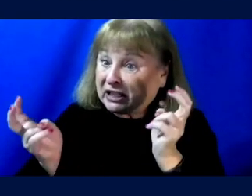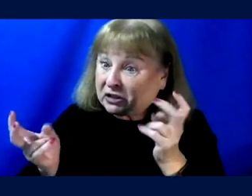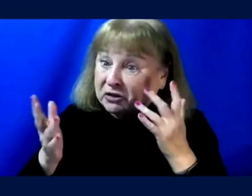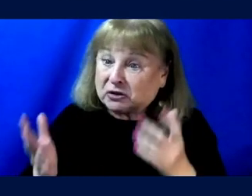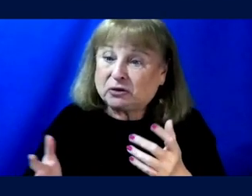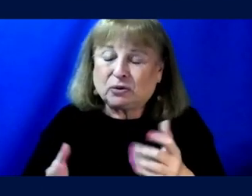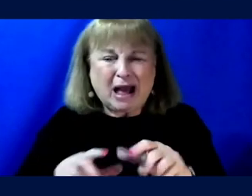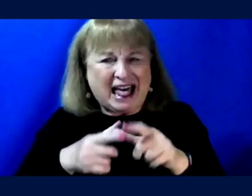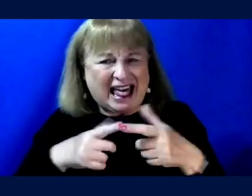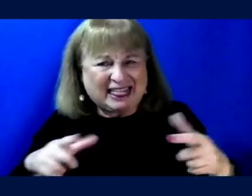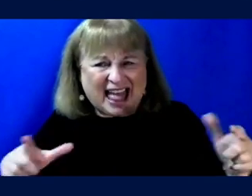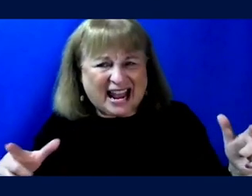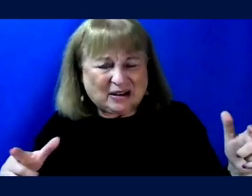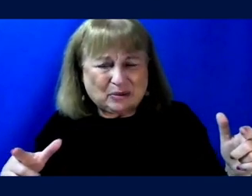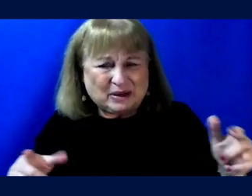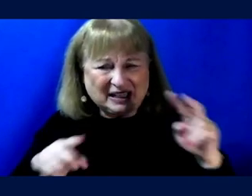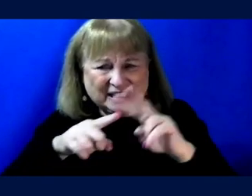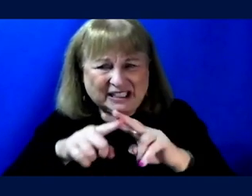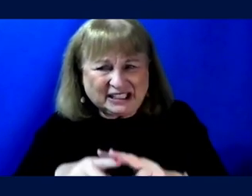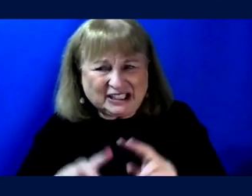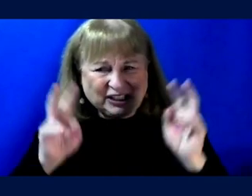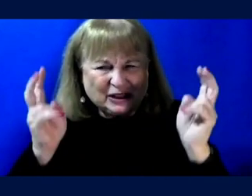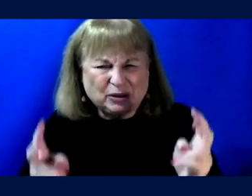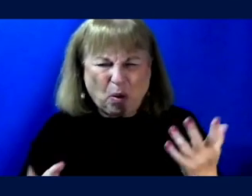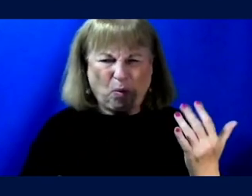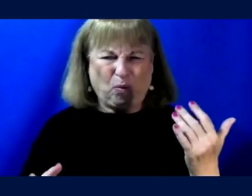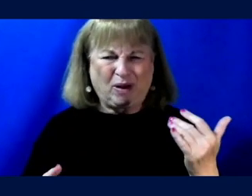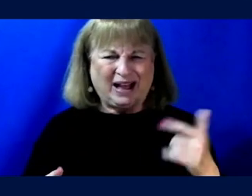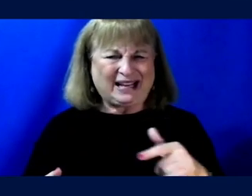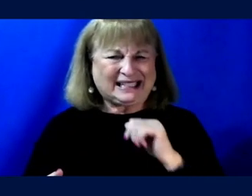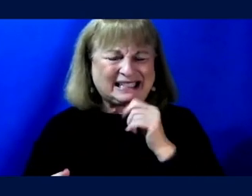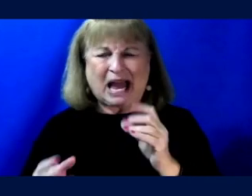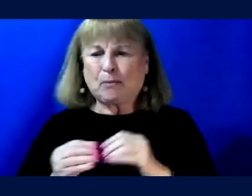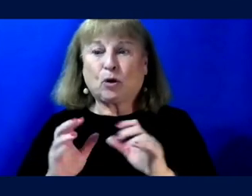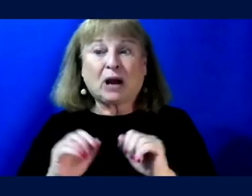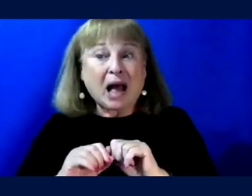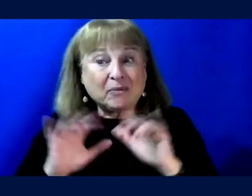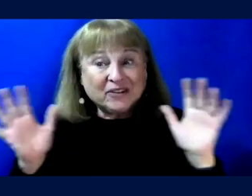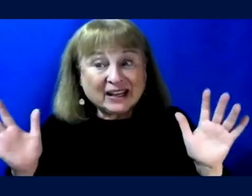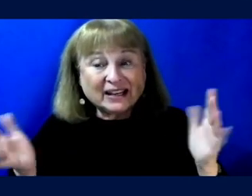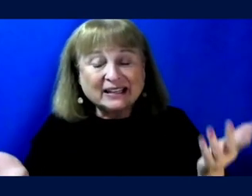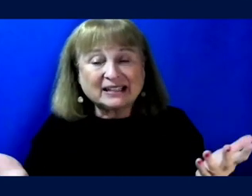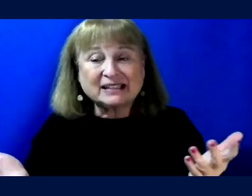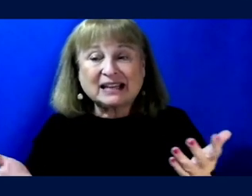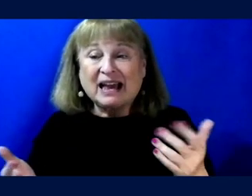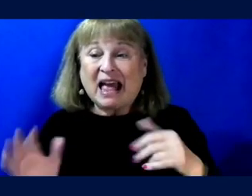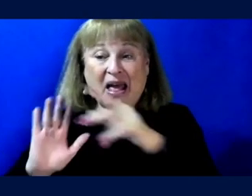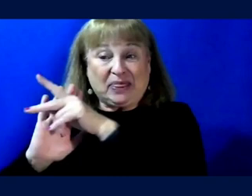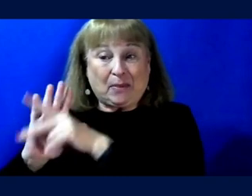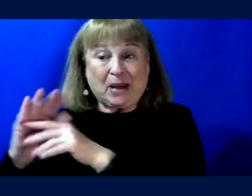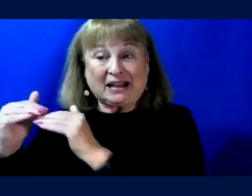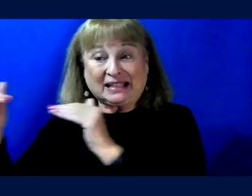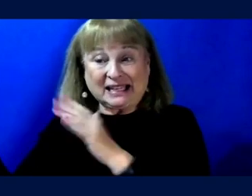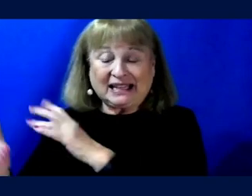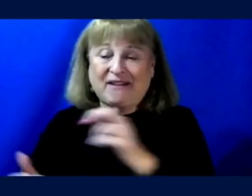a language issue? Why is this not more obvious, both at the policy level and at the research level?